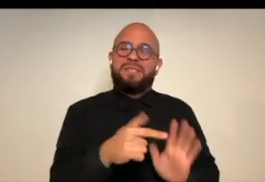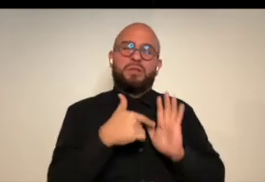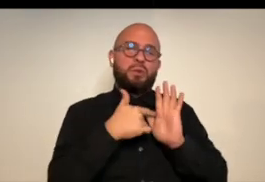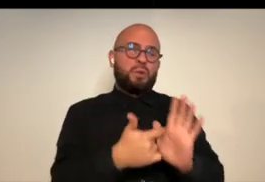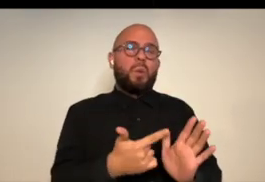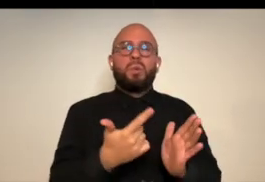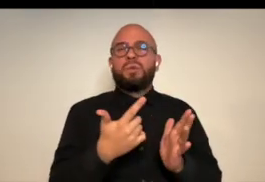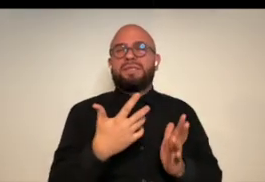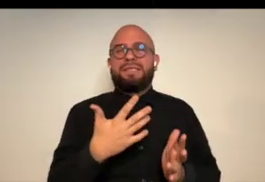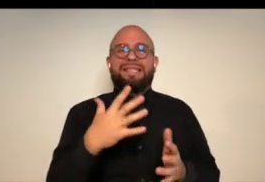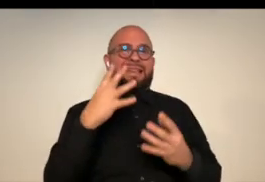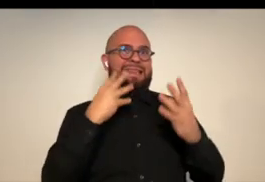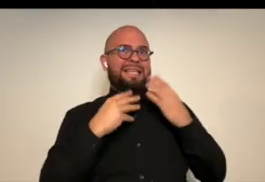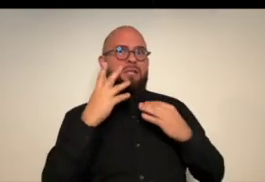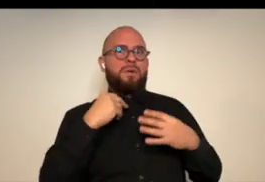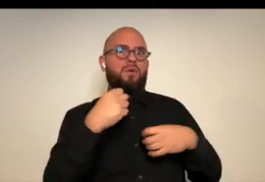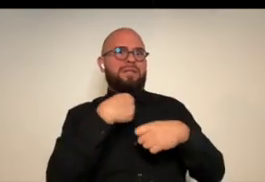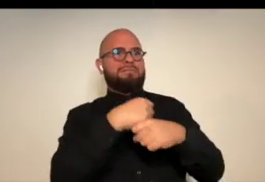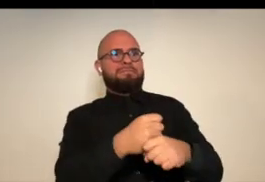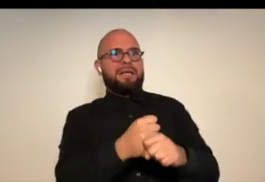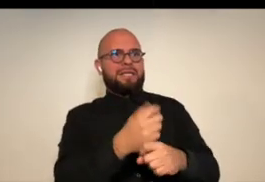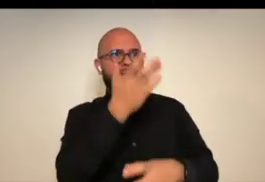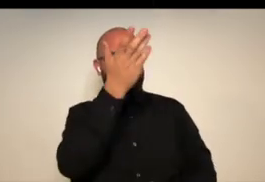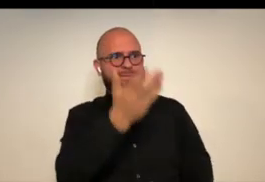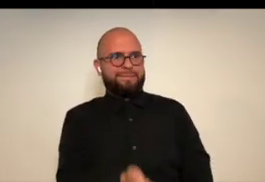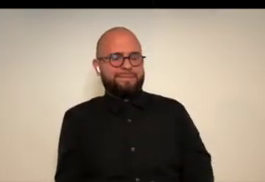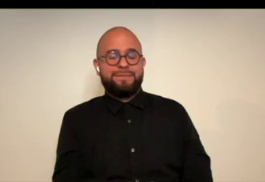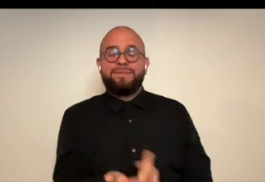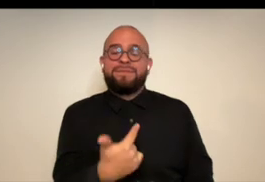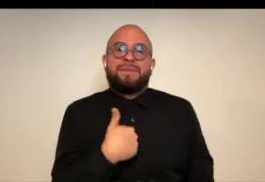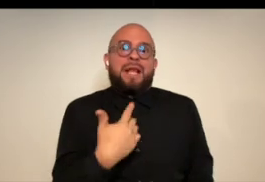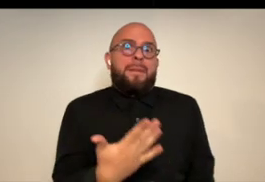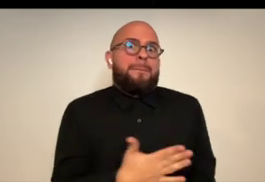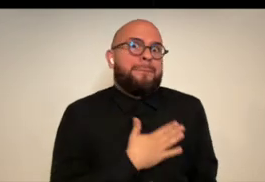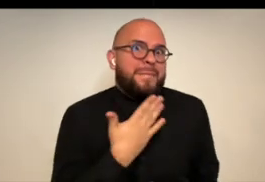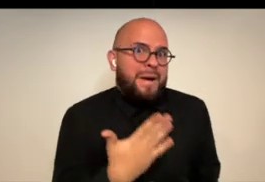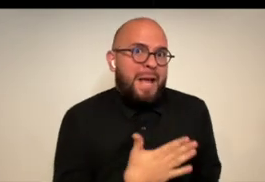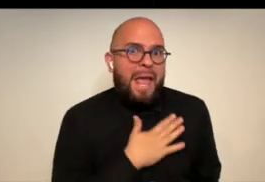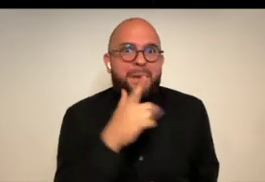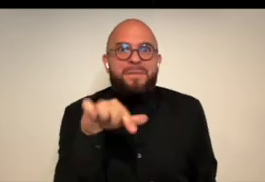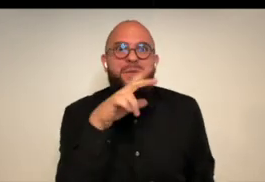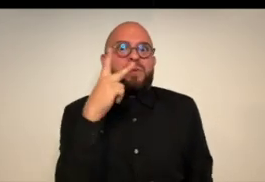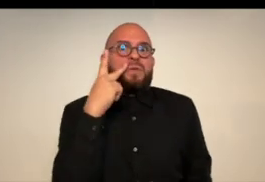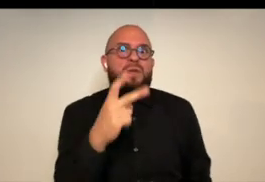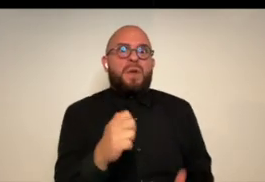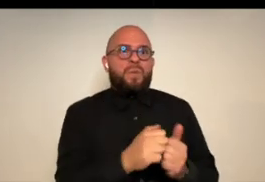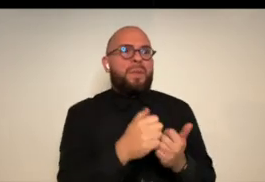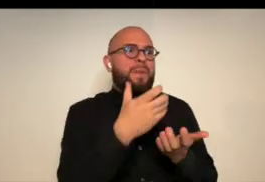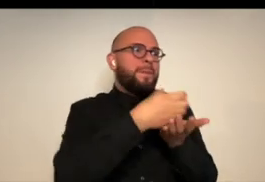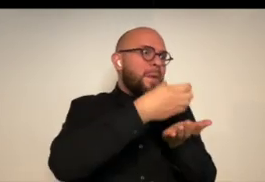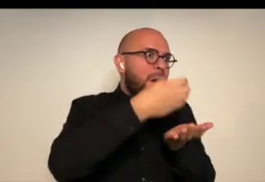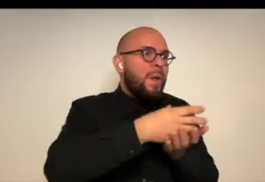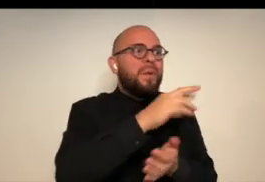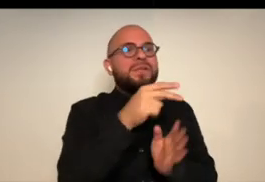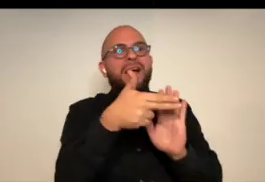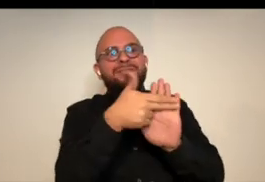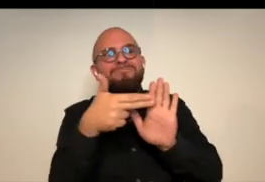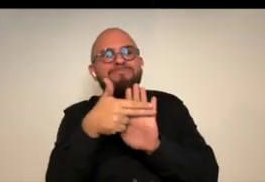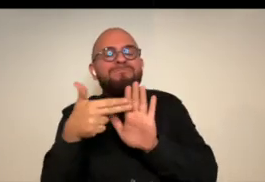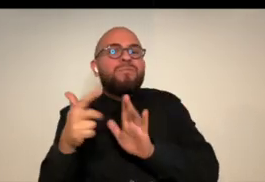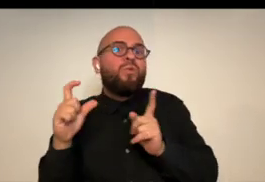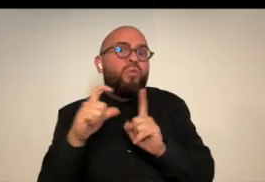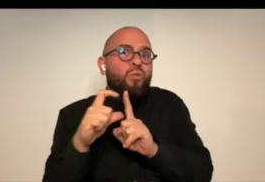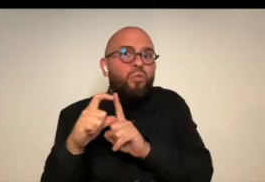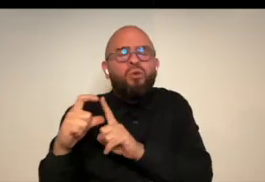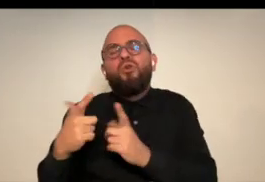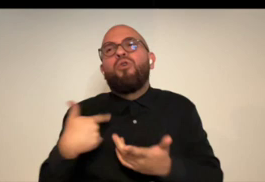and i think that kind of speaks to the whole experience you know um yeah i so glad that you guys saw that with